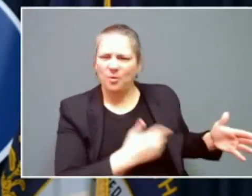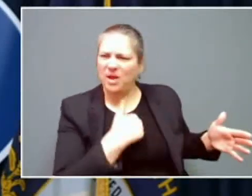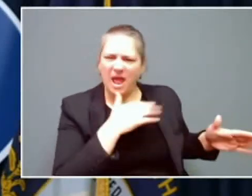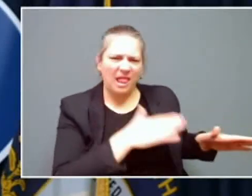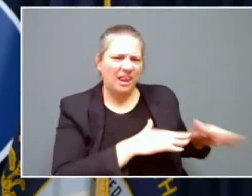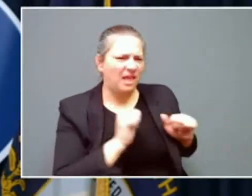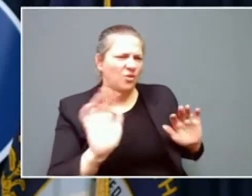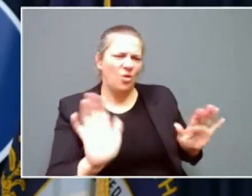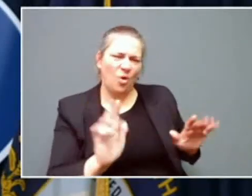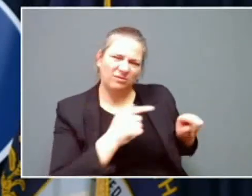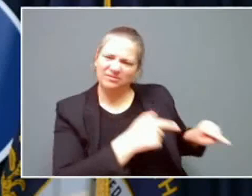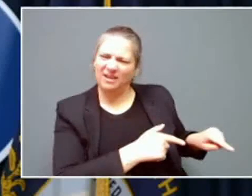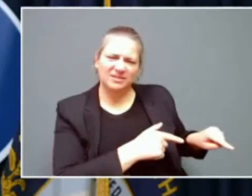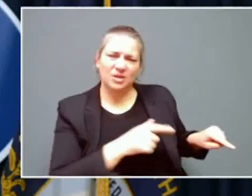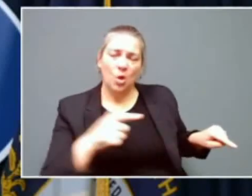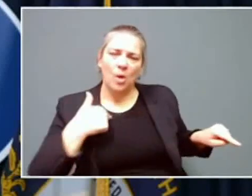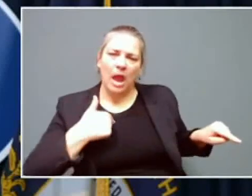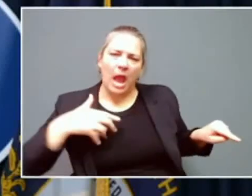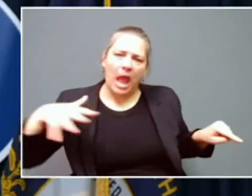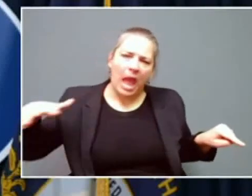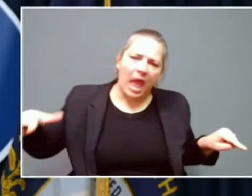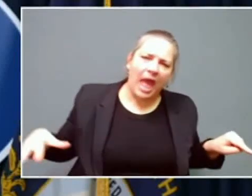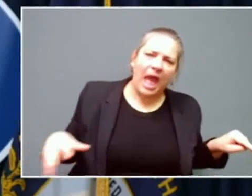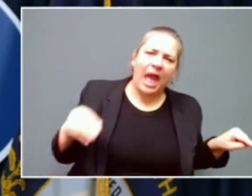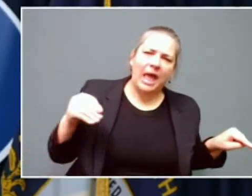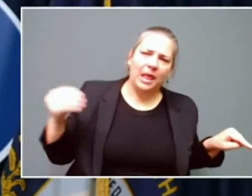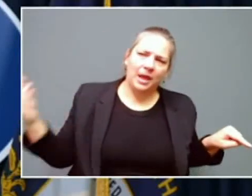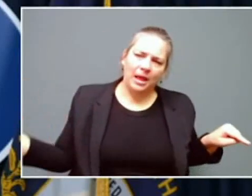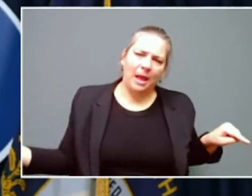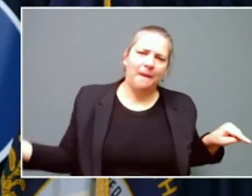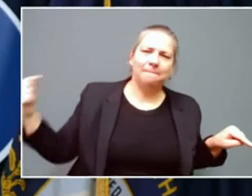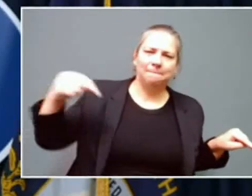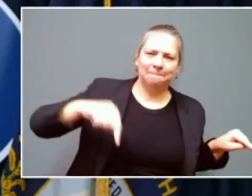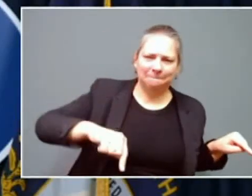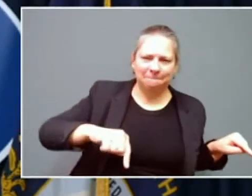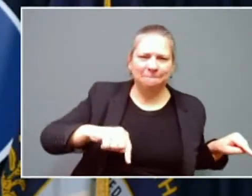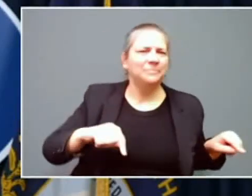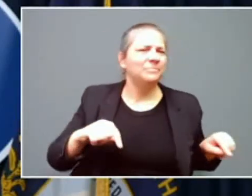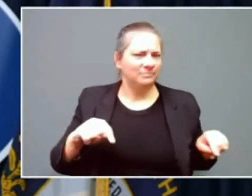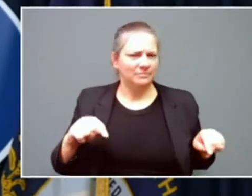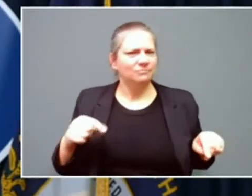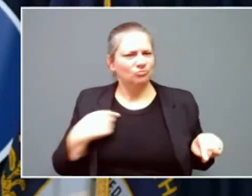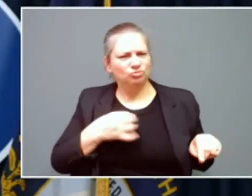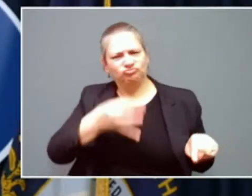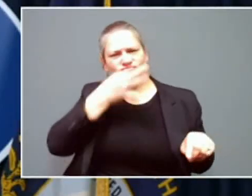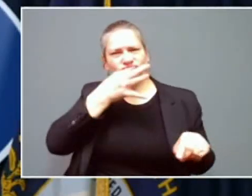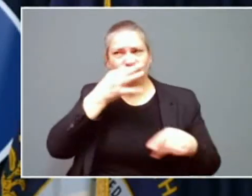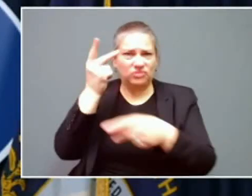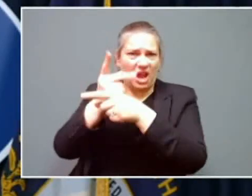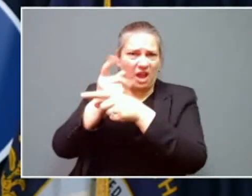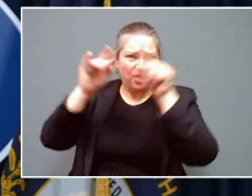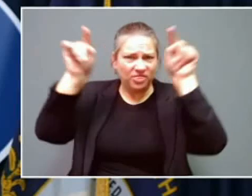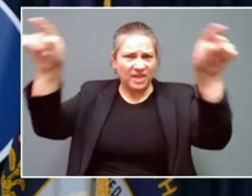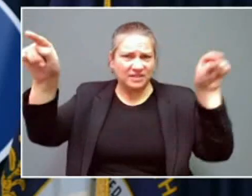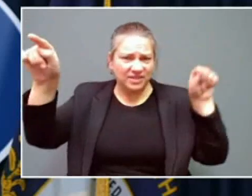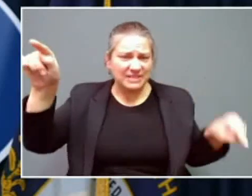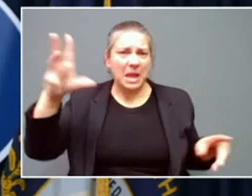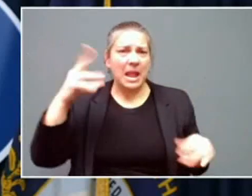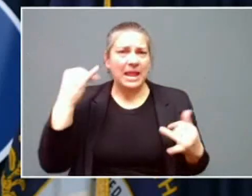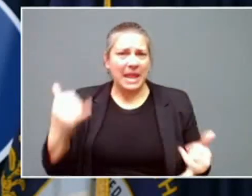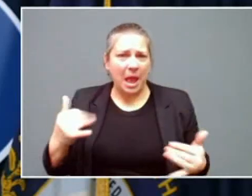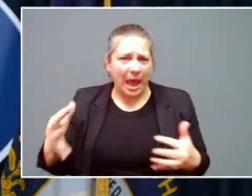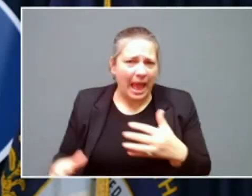this is just another aspect of your Kentucky National Guard being able to partner with the rest of the